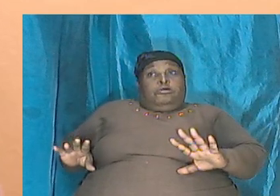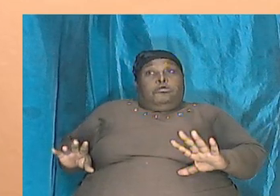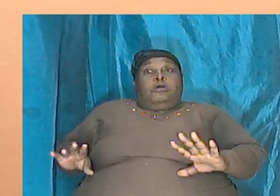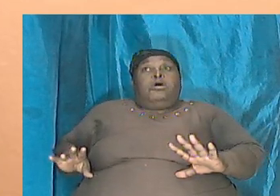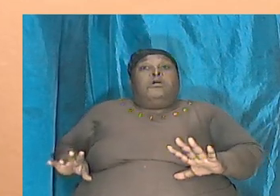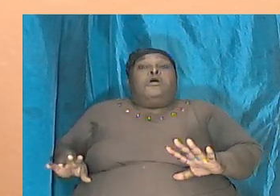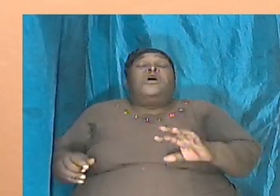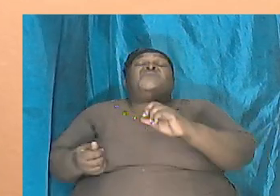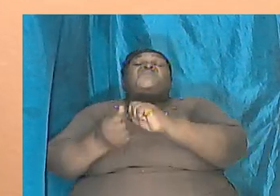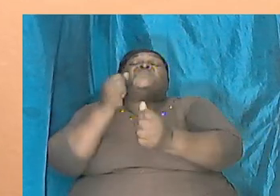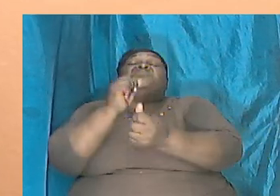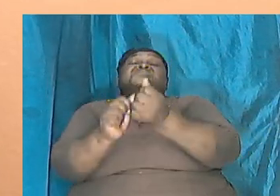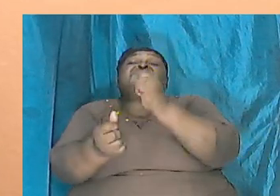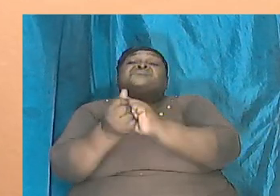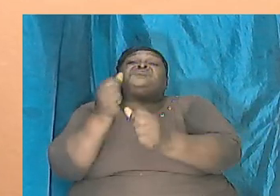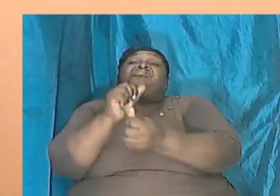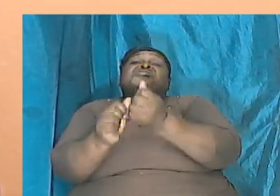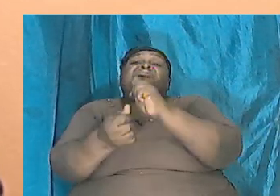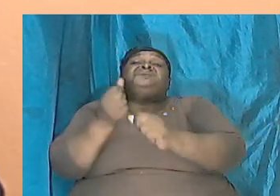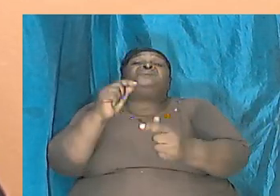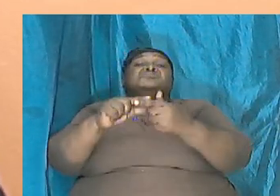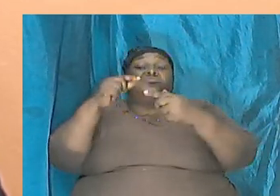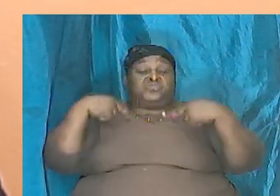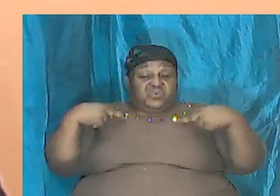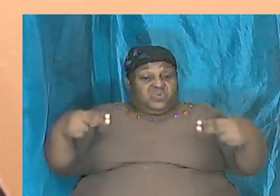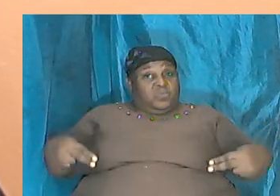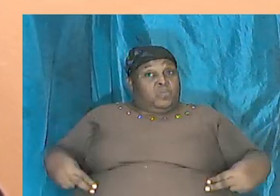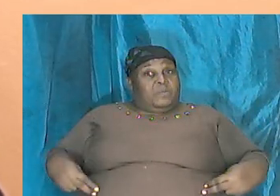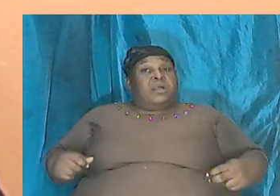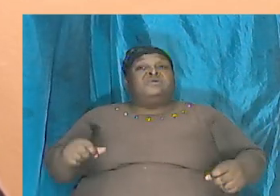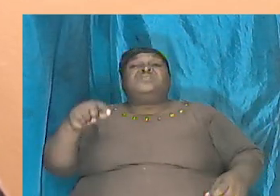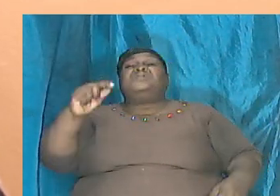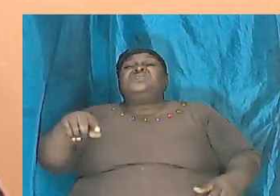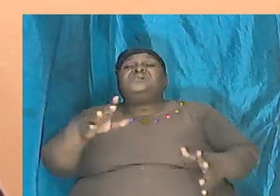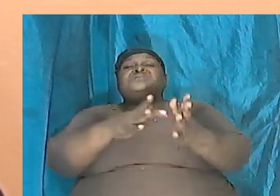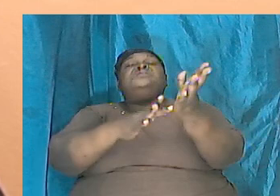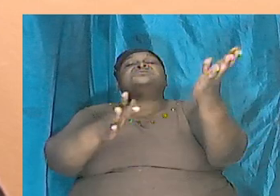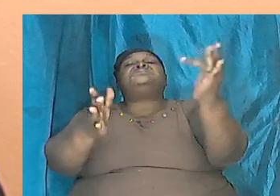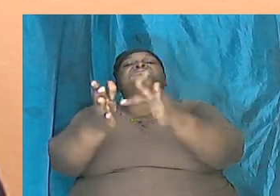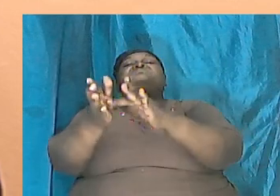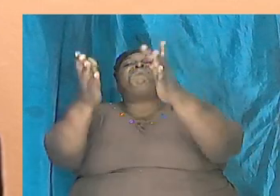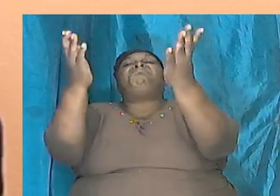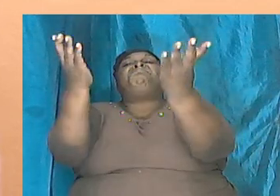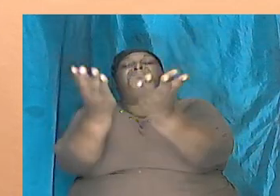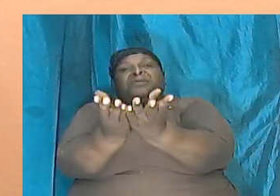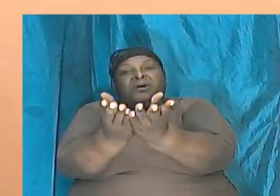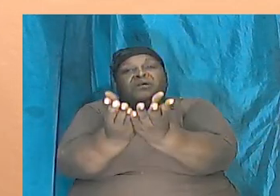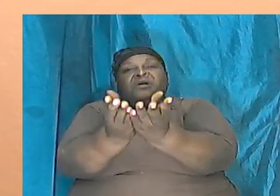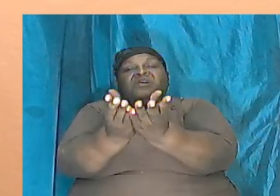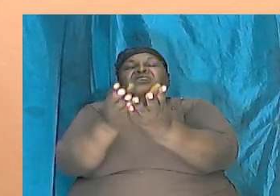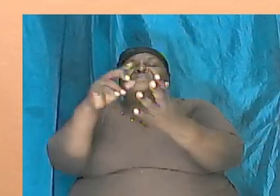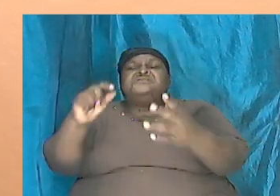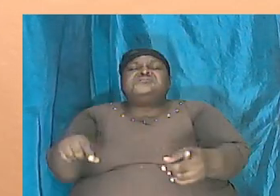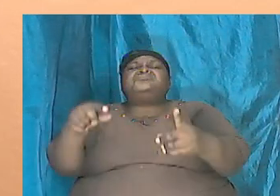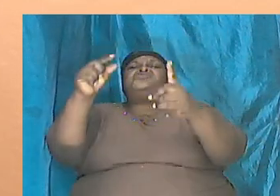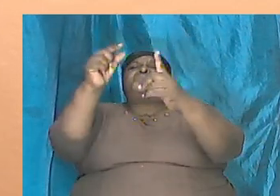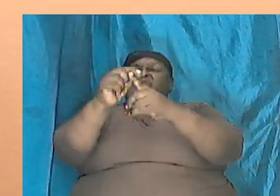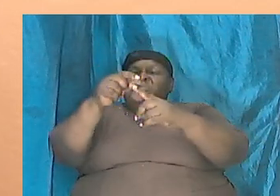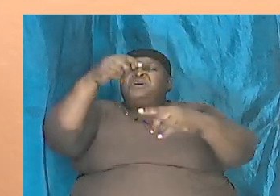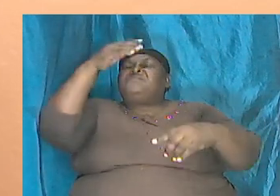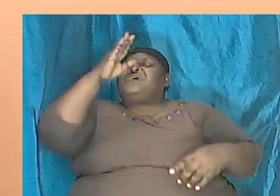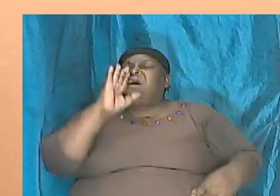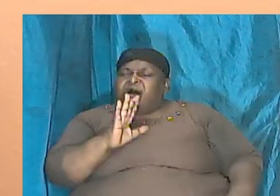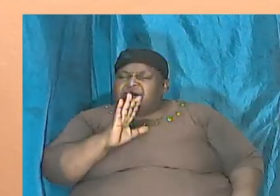to humankind this is Bible this is word this